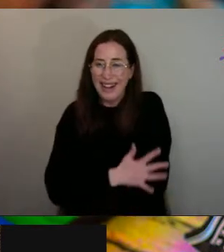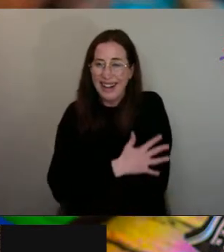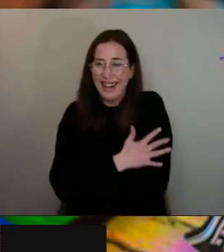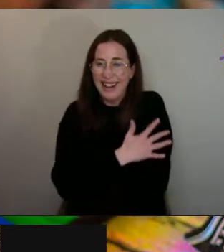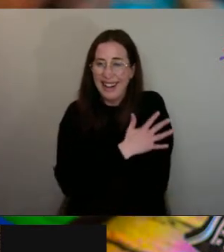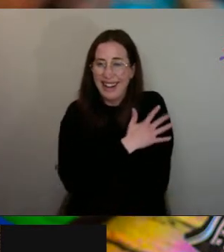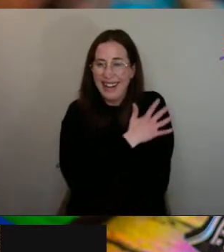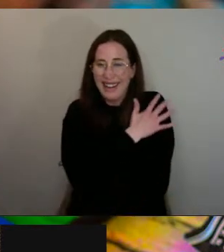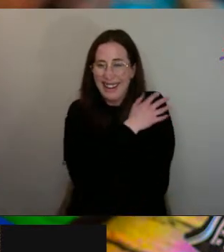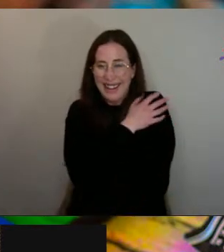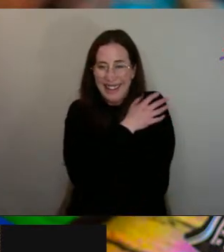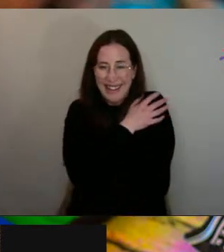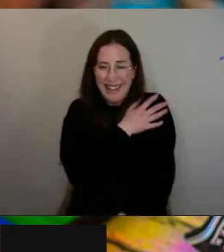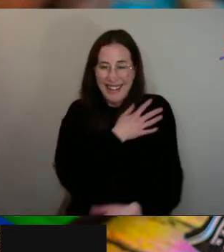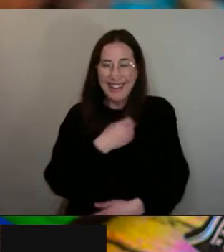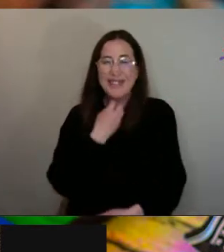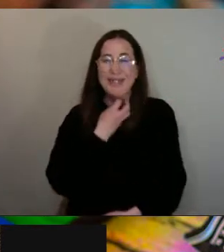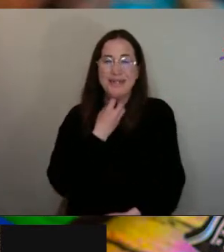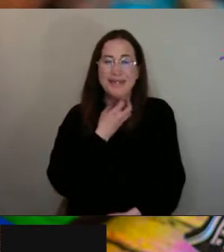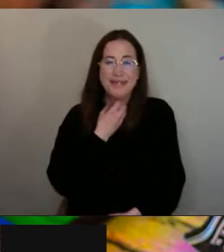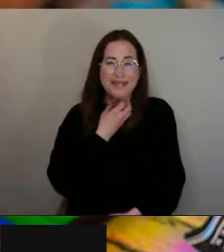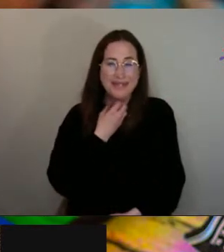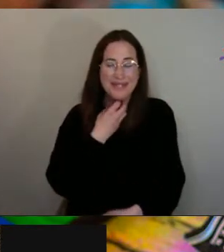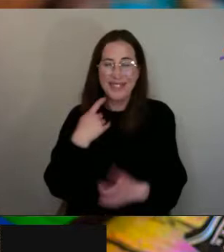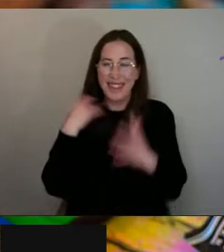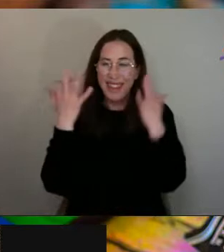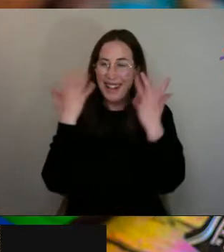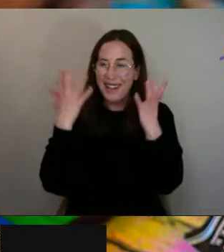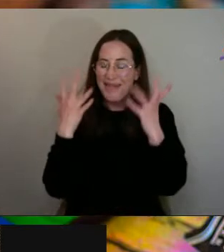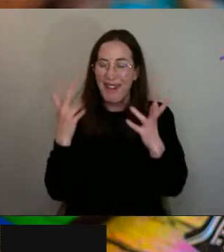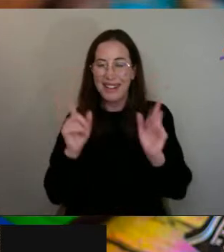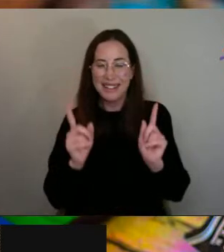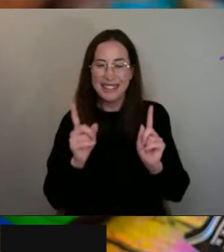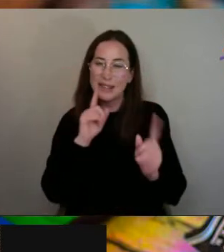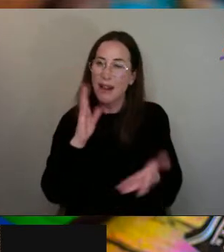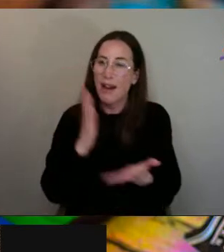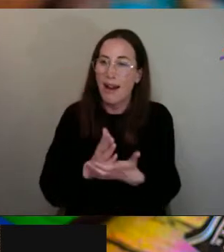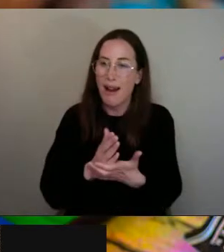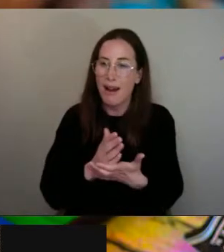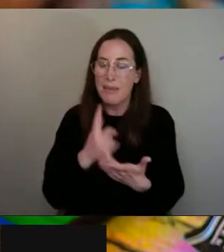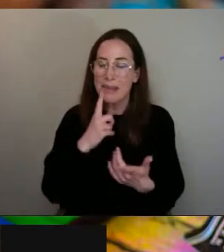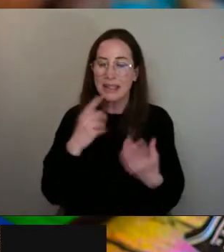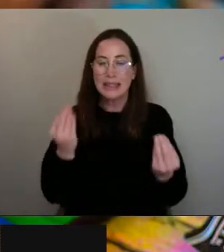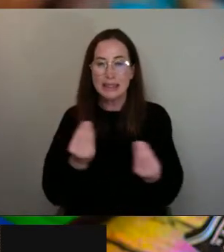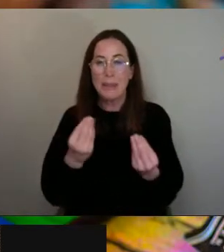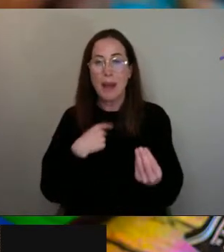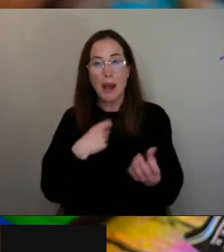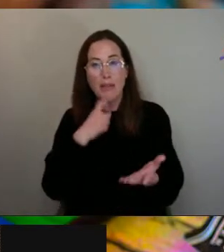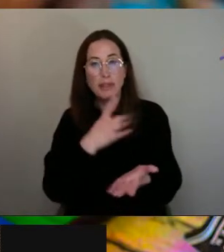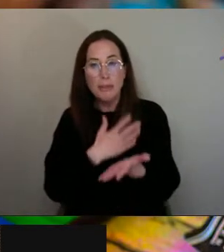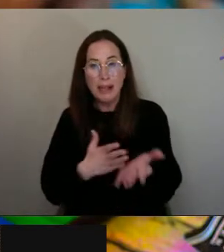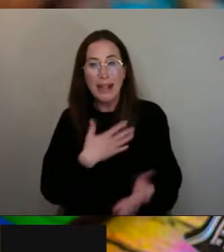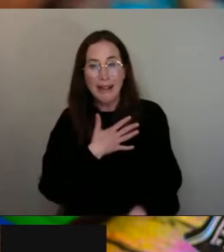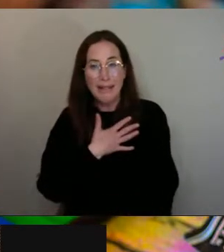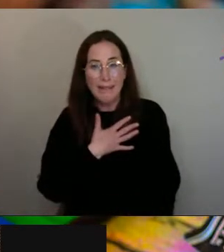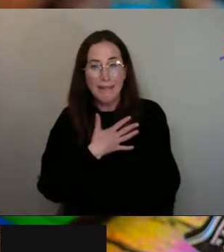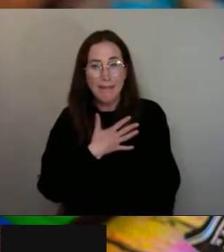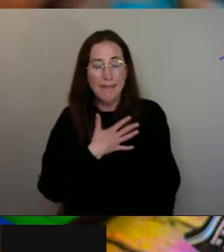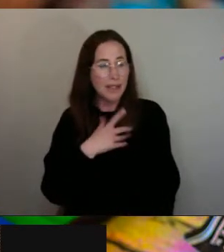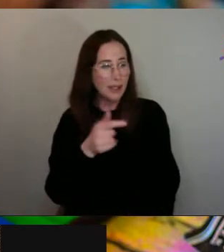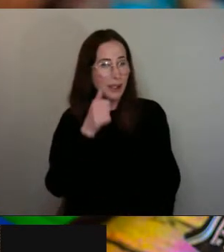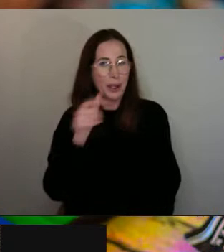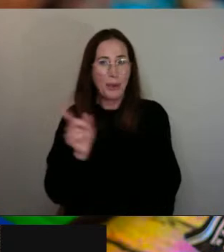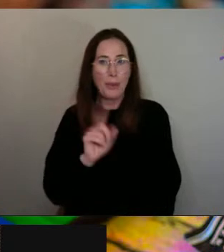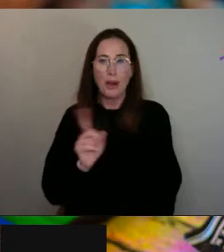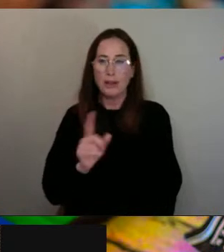Yeah, you know what? I got a little bit choking myself thinking about it because it is actually something that I generally believe in. It's just like, you know what?